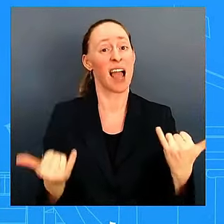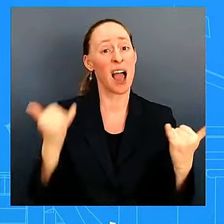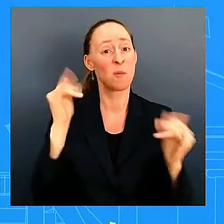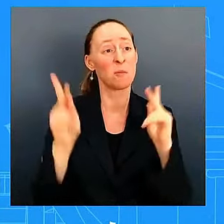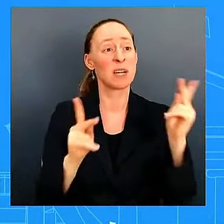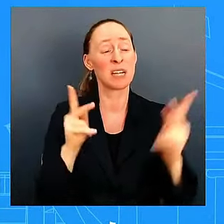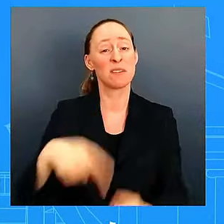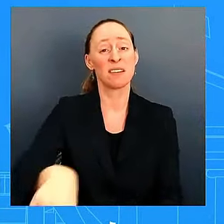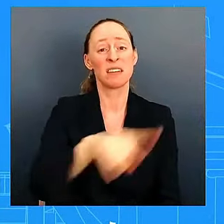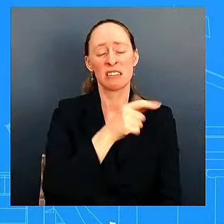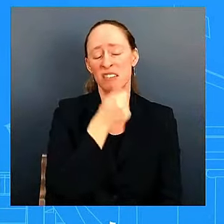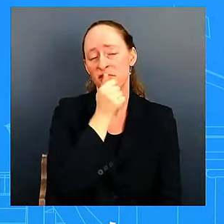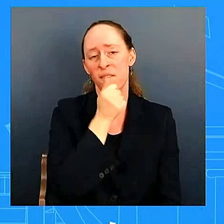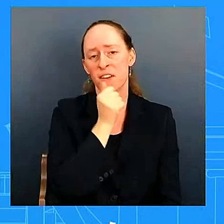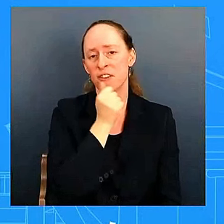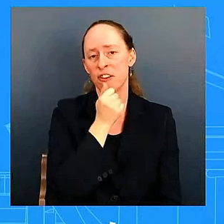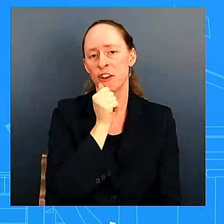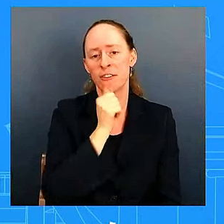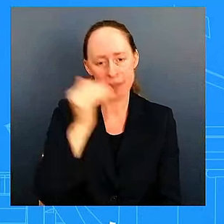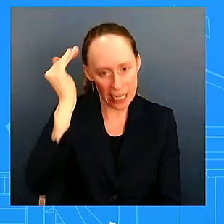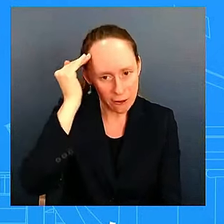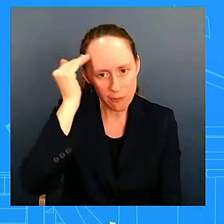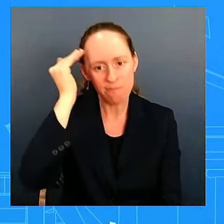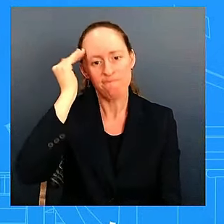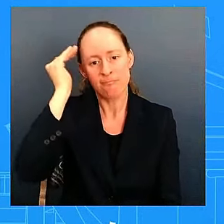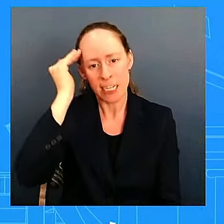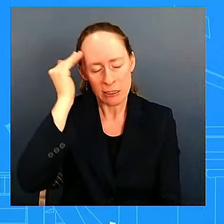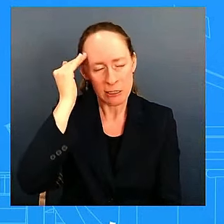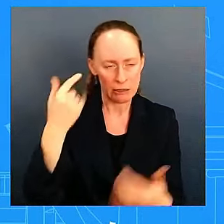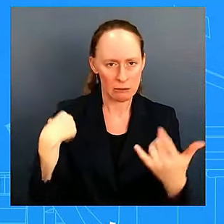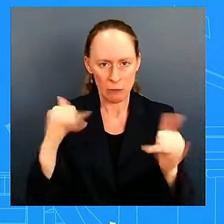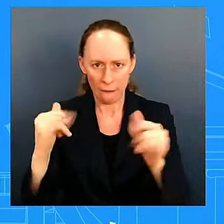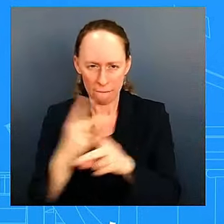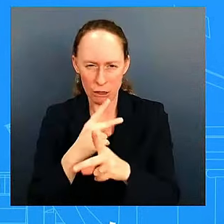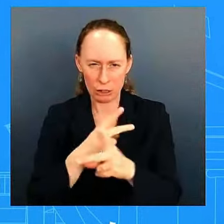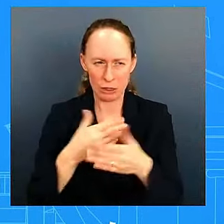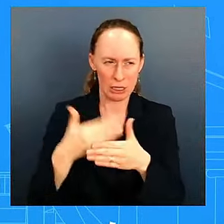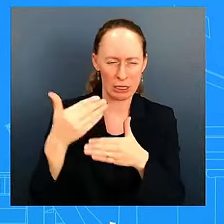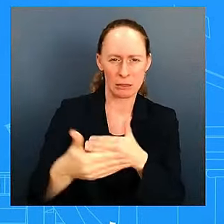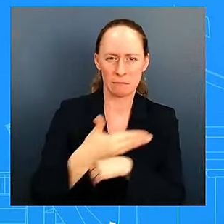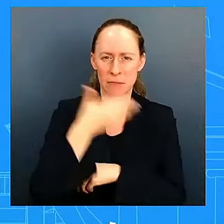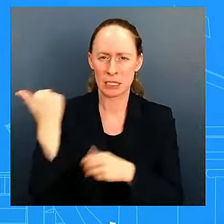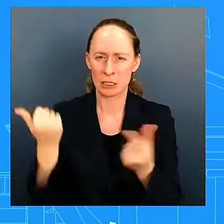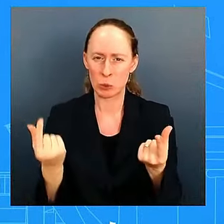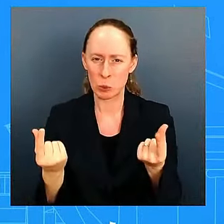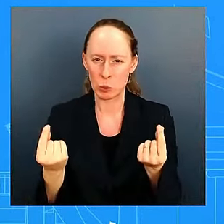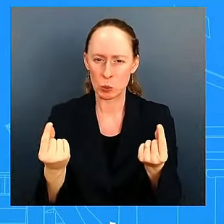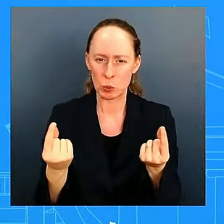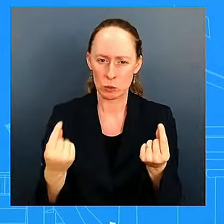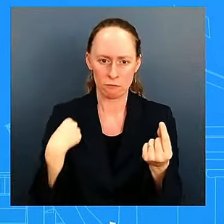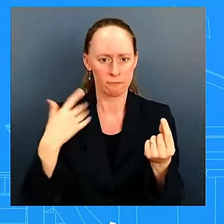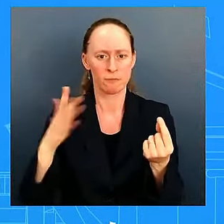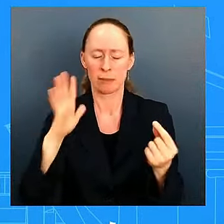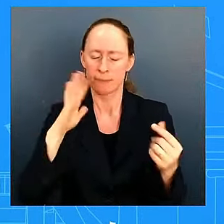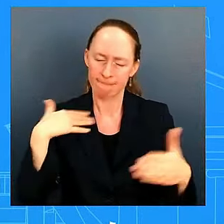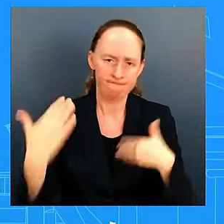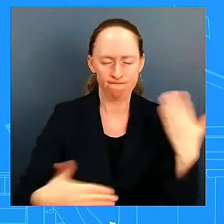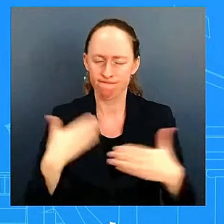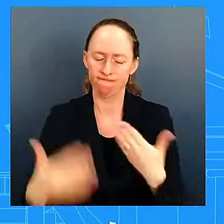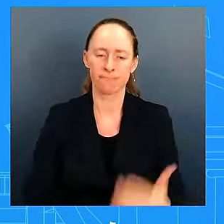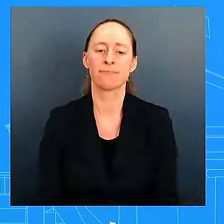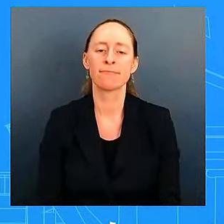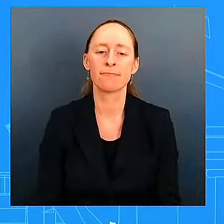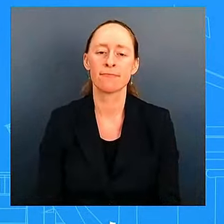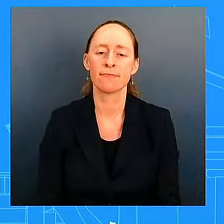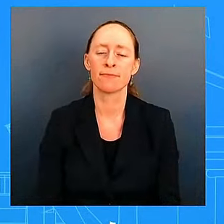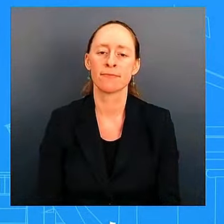what is going on and we have our folks there and we're going to do the best that we can okay peter thank you corinne 13 000 people who